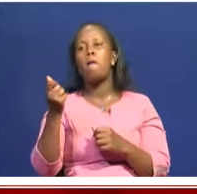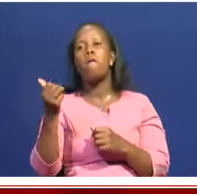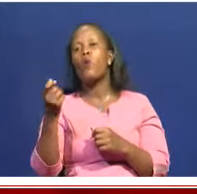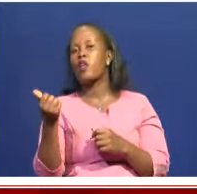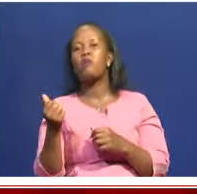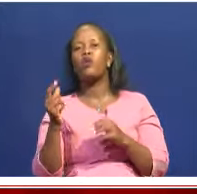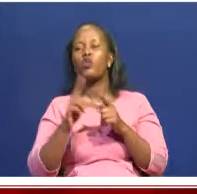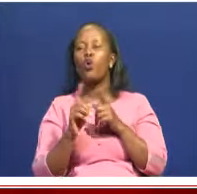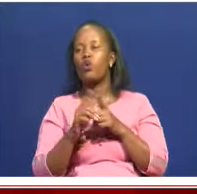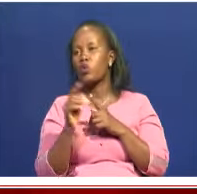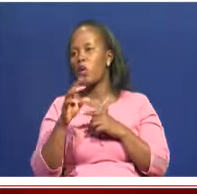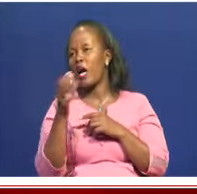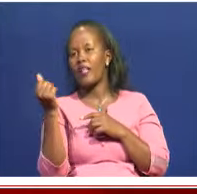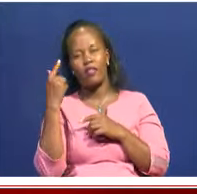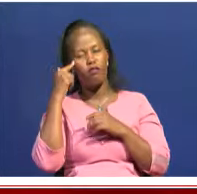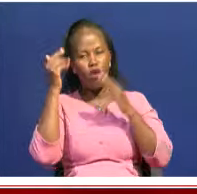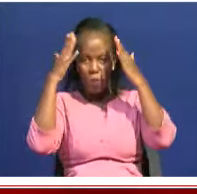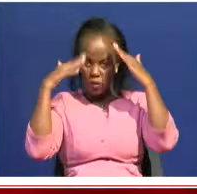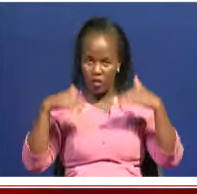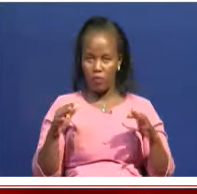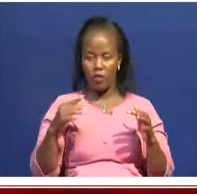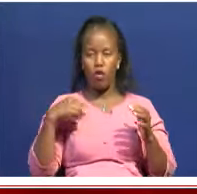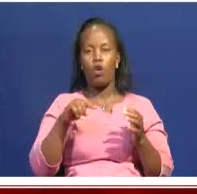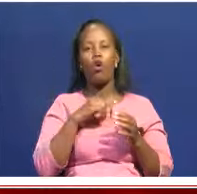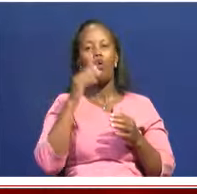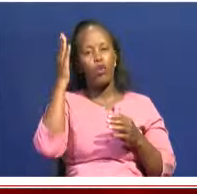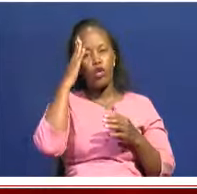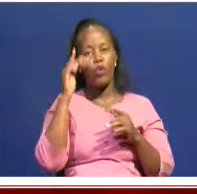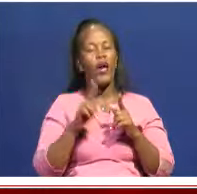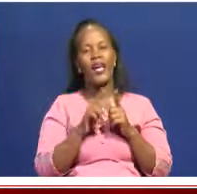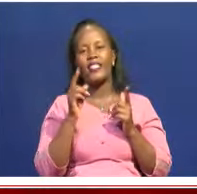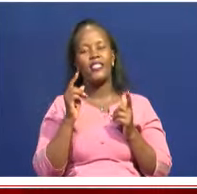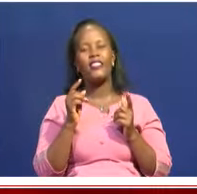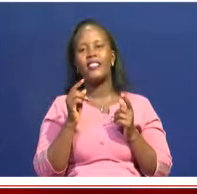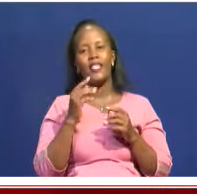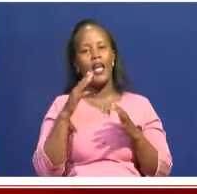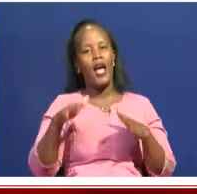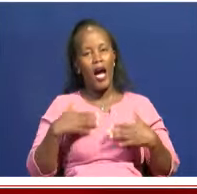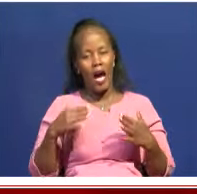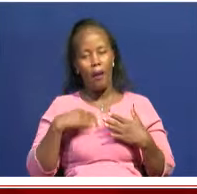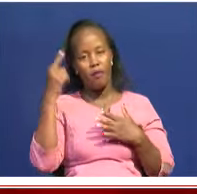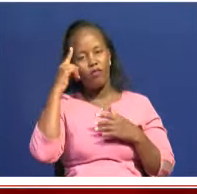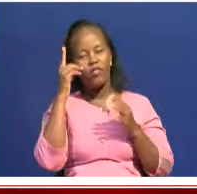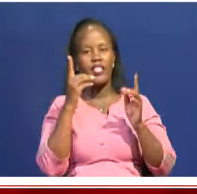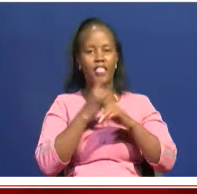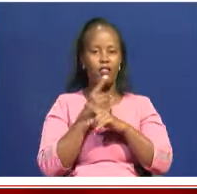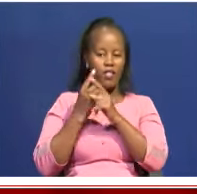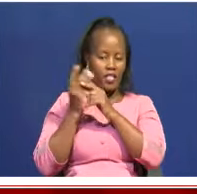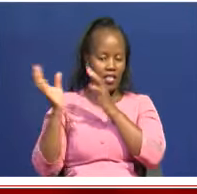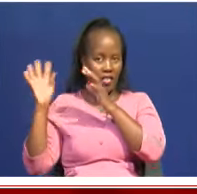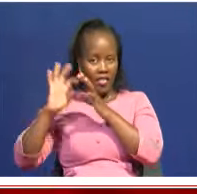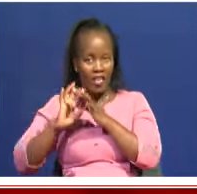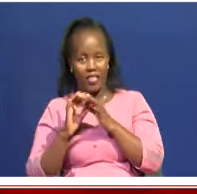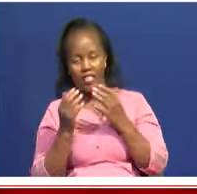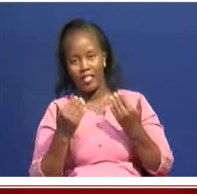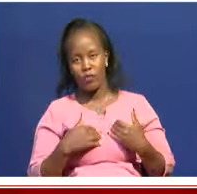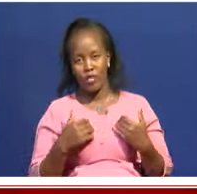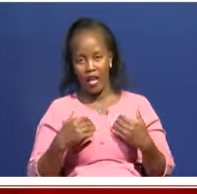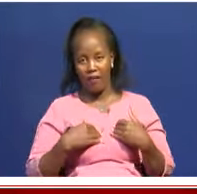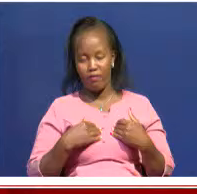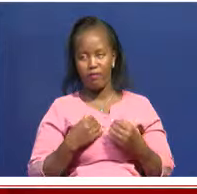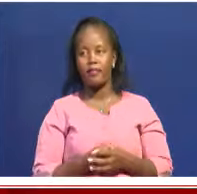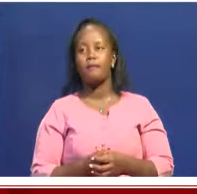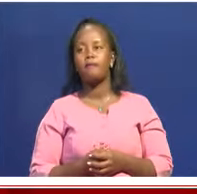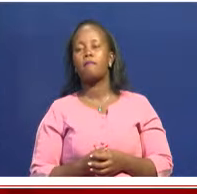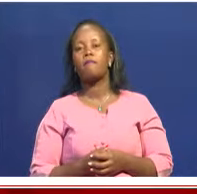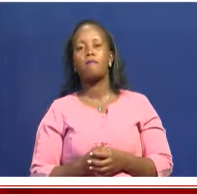we get to appreciate those different cultures that we have. And that is actually what defines us as the Kenyan